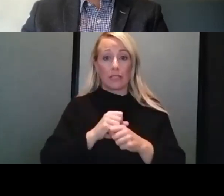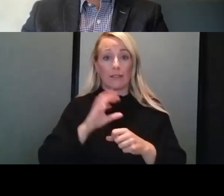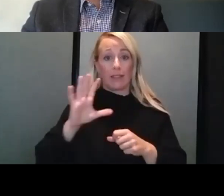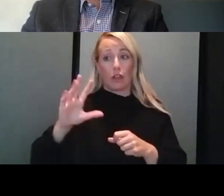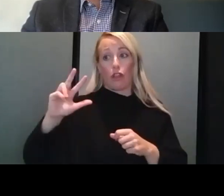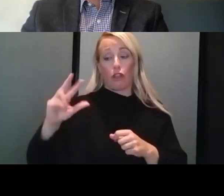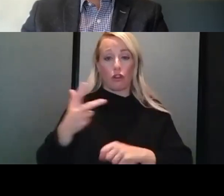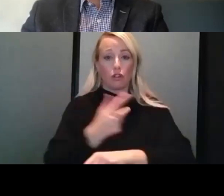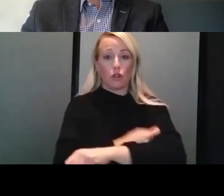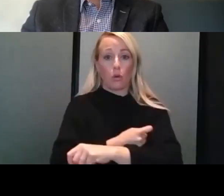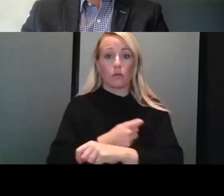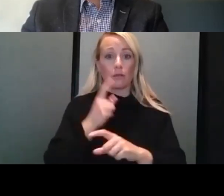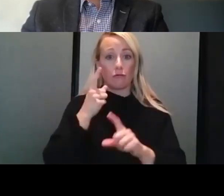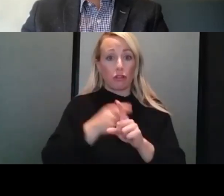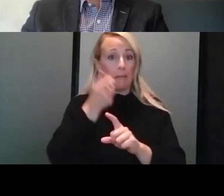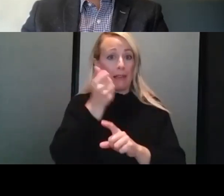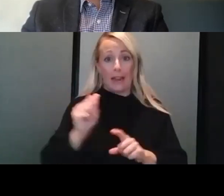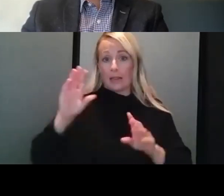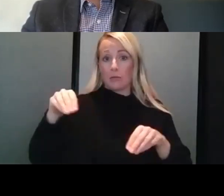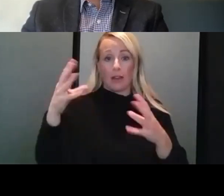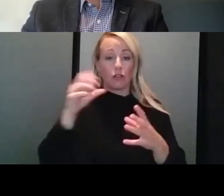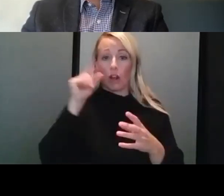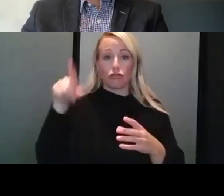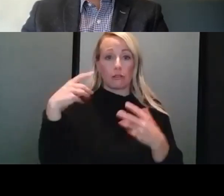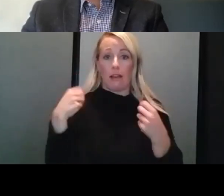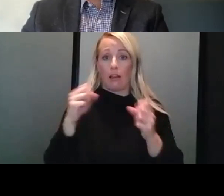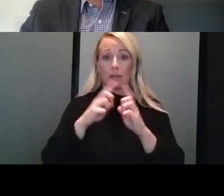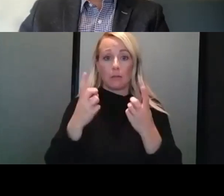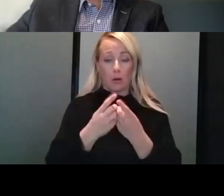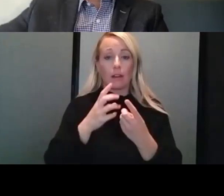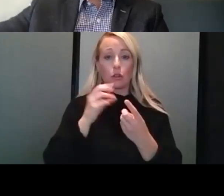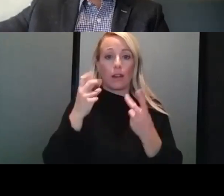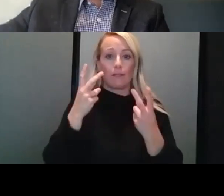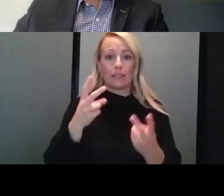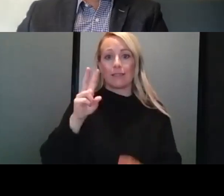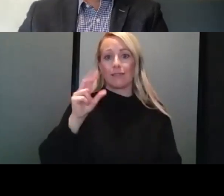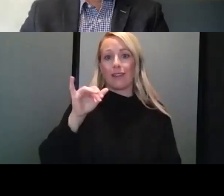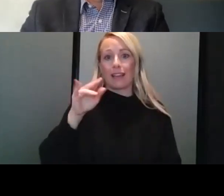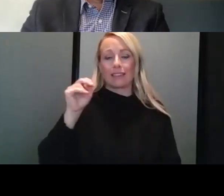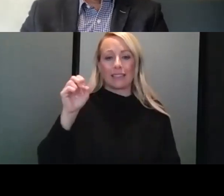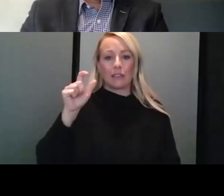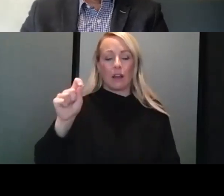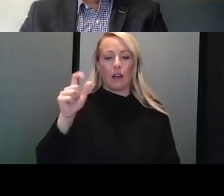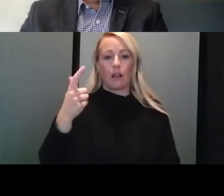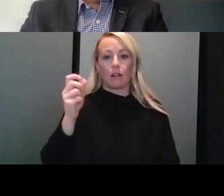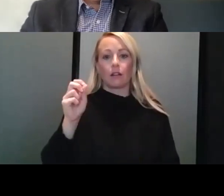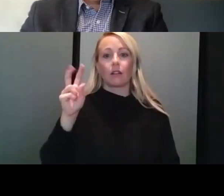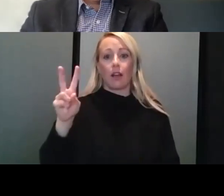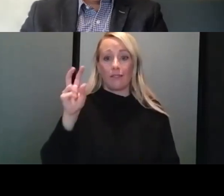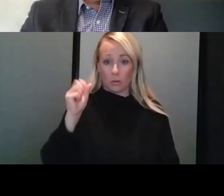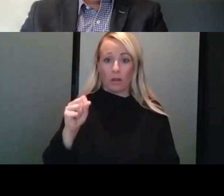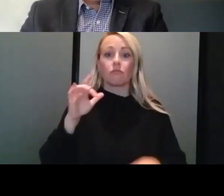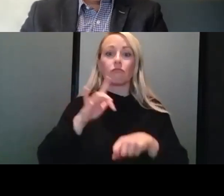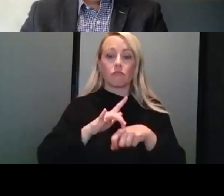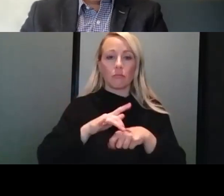not just the health department. And to find your shot, visit vaccines.gov. So you can go to one of the local